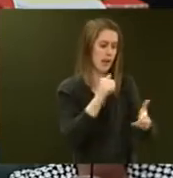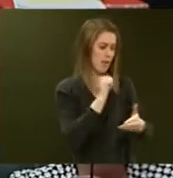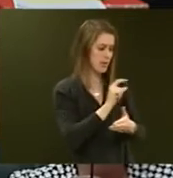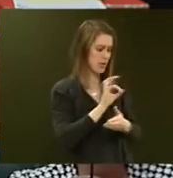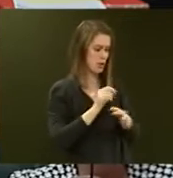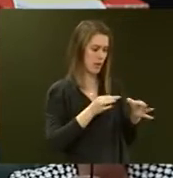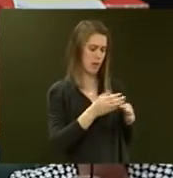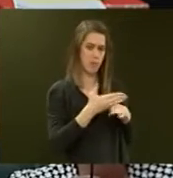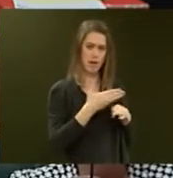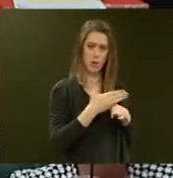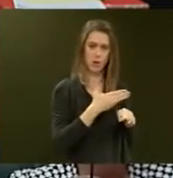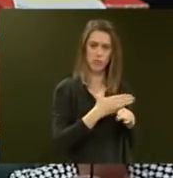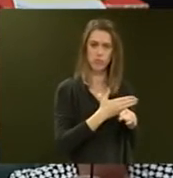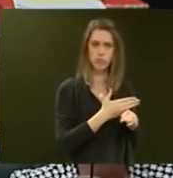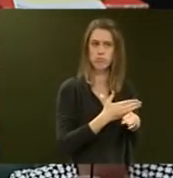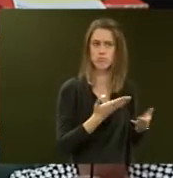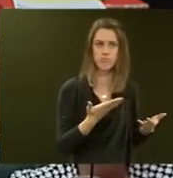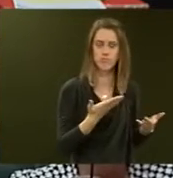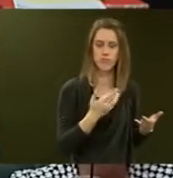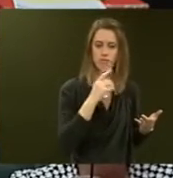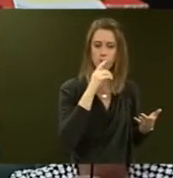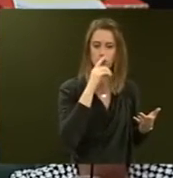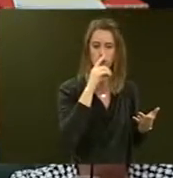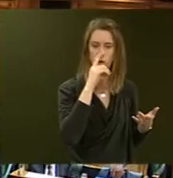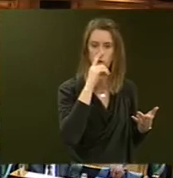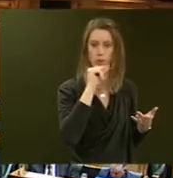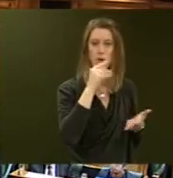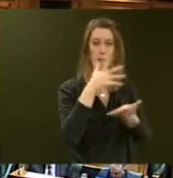that, we could have had to foot a big bill.